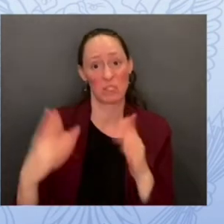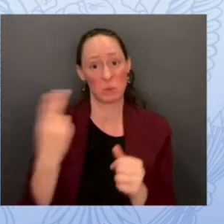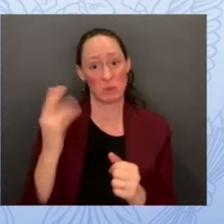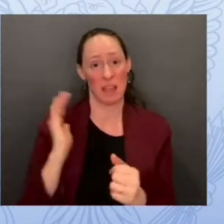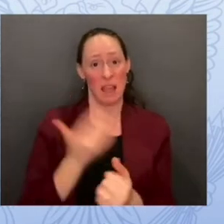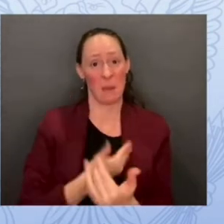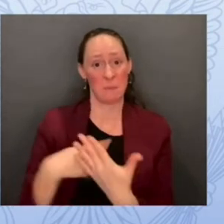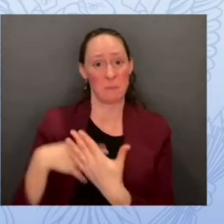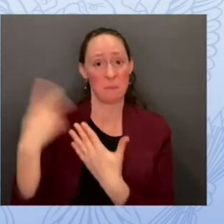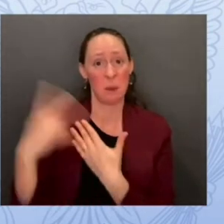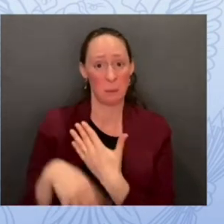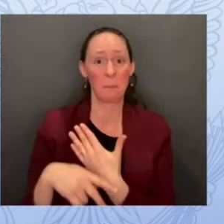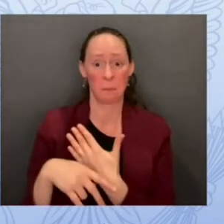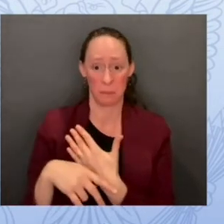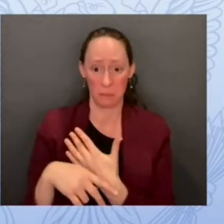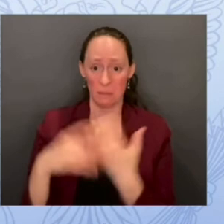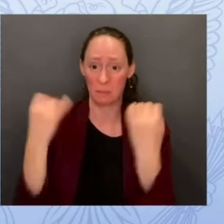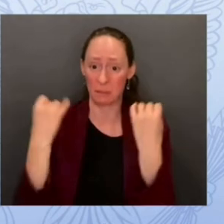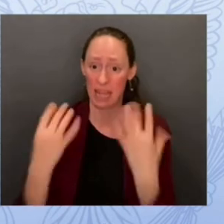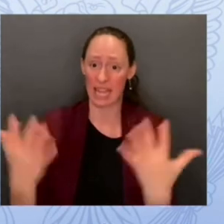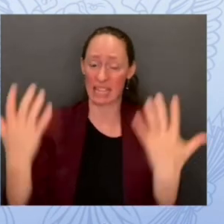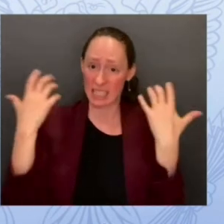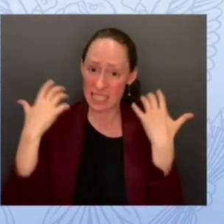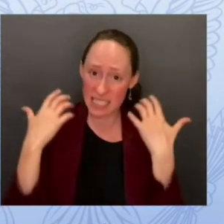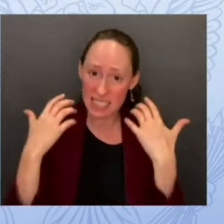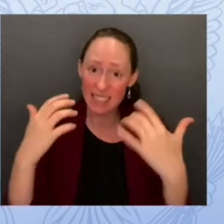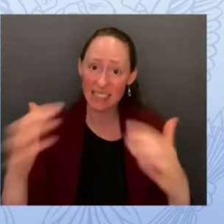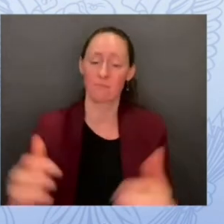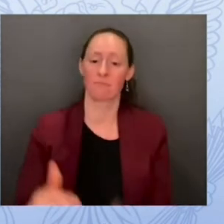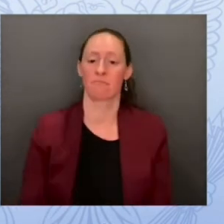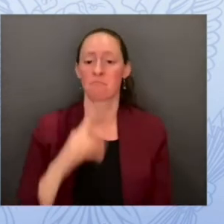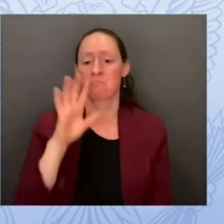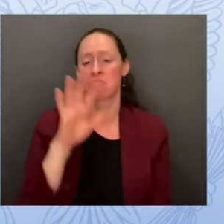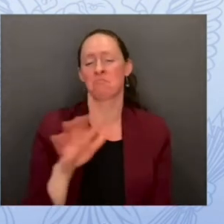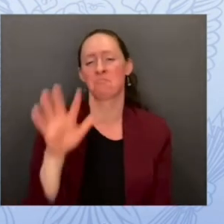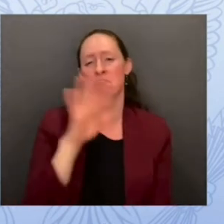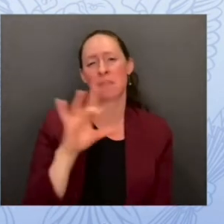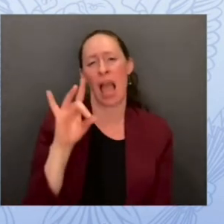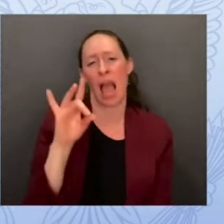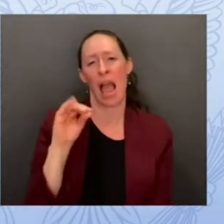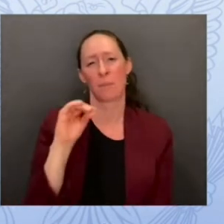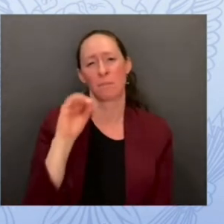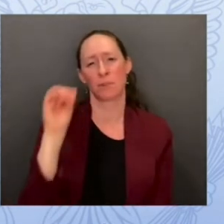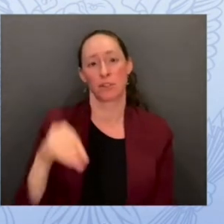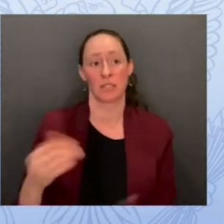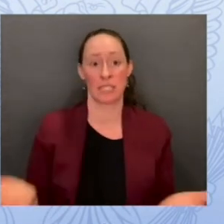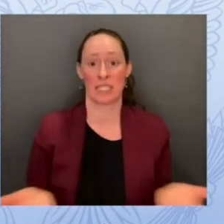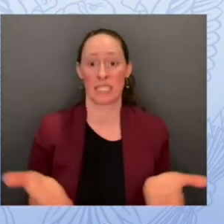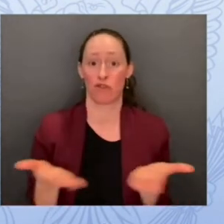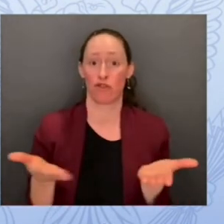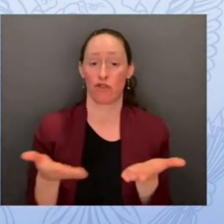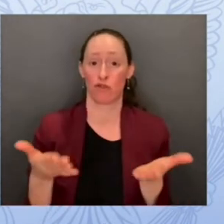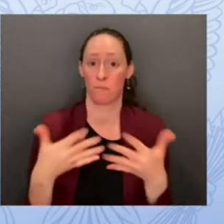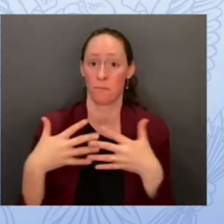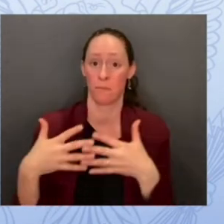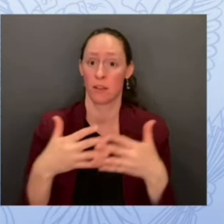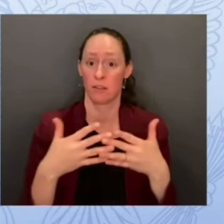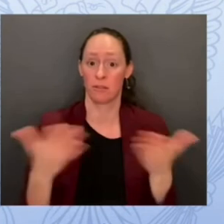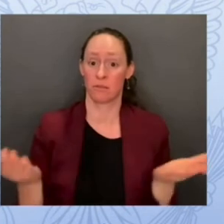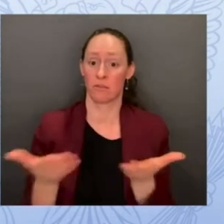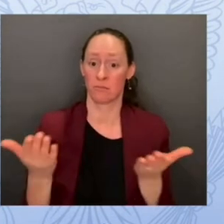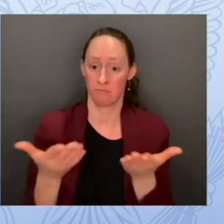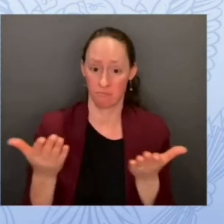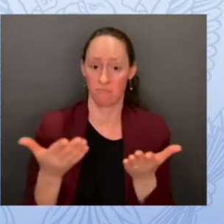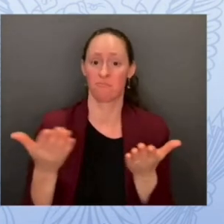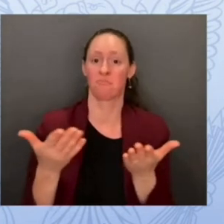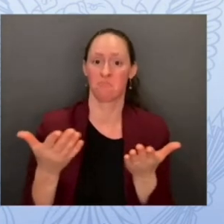represented by 80 percent of the north american school districts 90 of the top 100 many are represented here as well as 25 department of educations